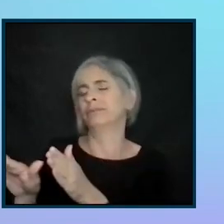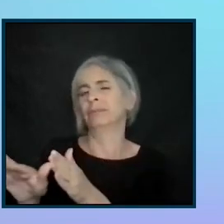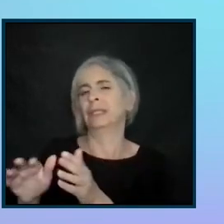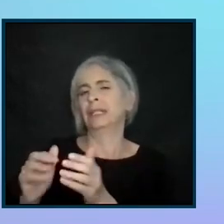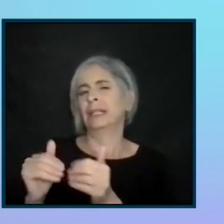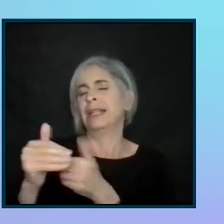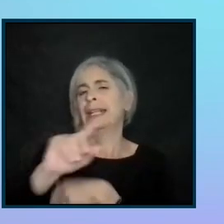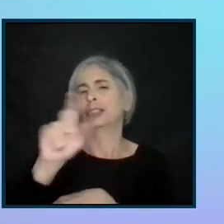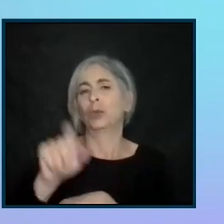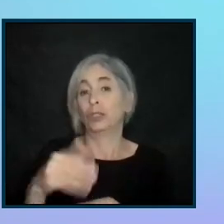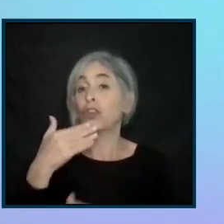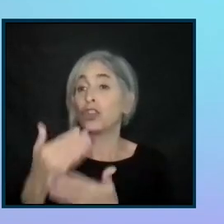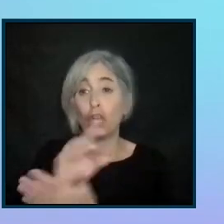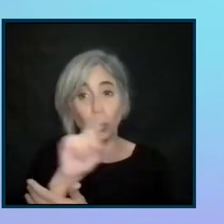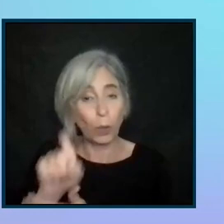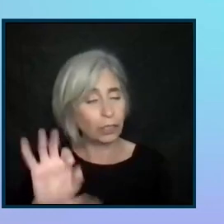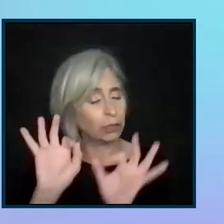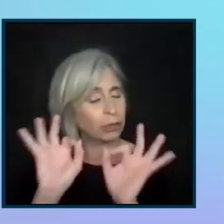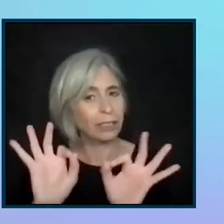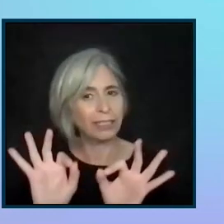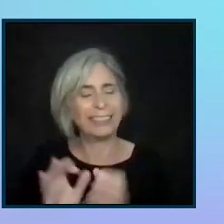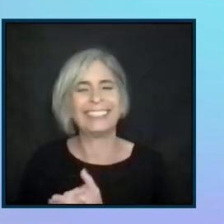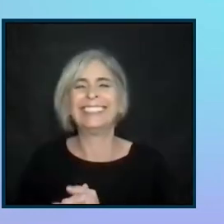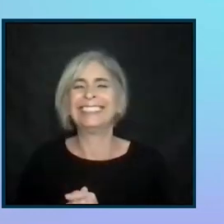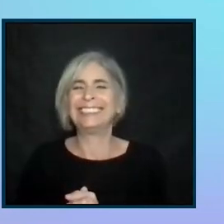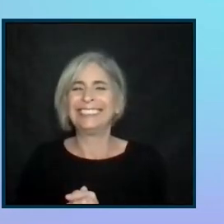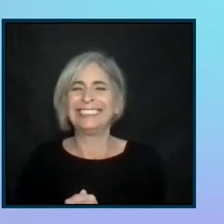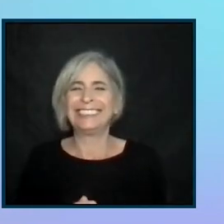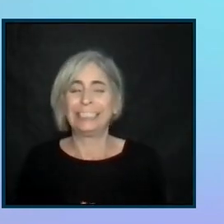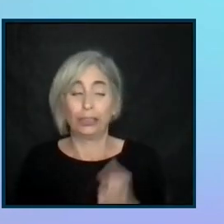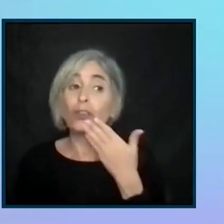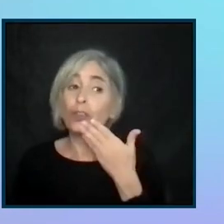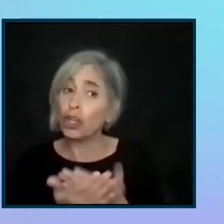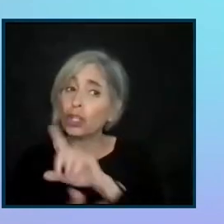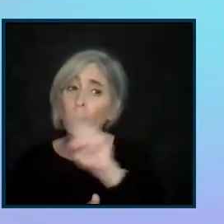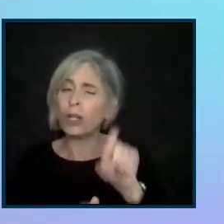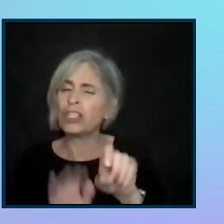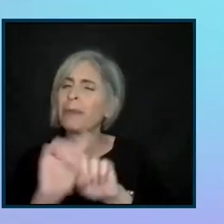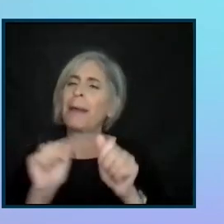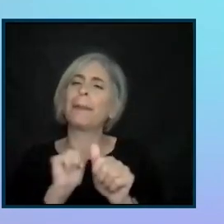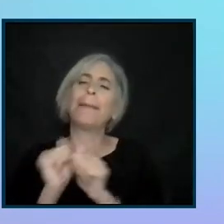Yep, no problem. Good question. Good question. democratic. Yeah, no, good question.